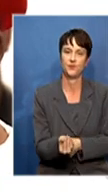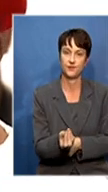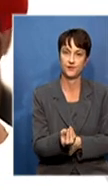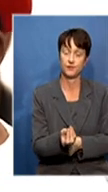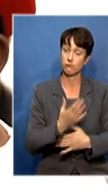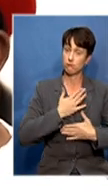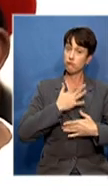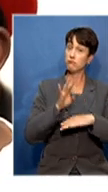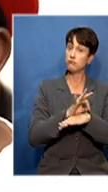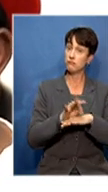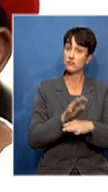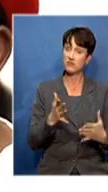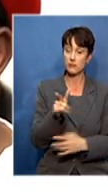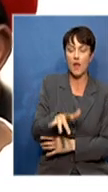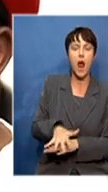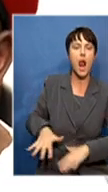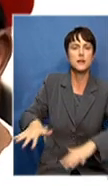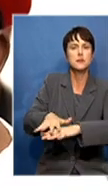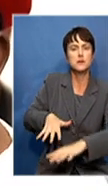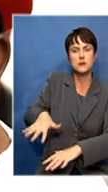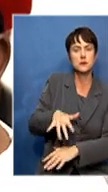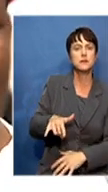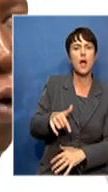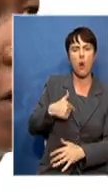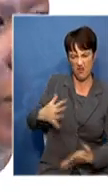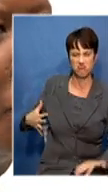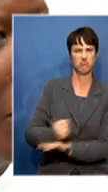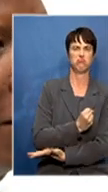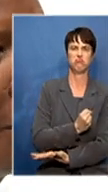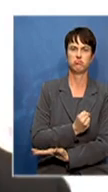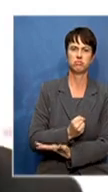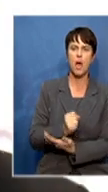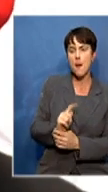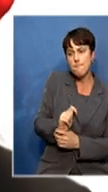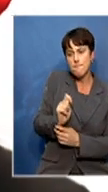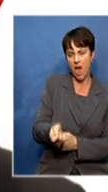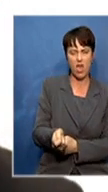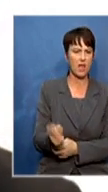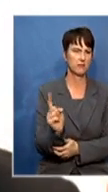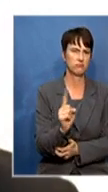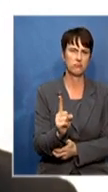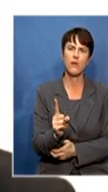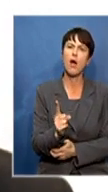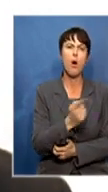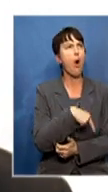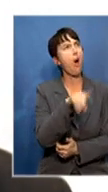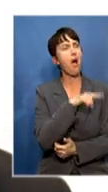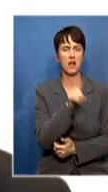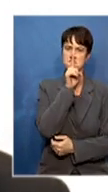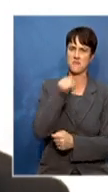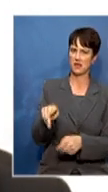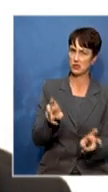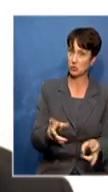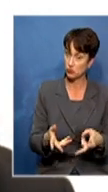Ours is expropriation of land without compensation. No one has spoken about that. We want to nationalise